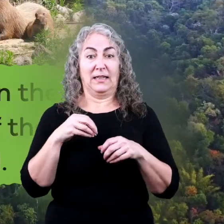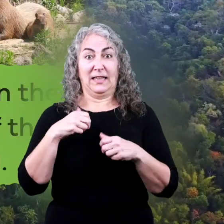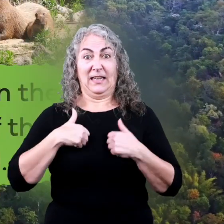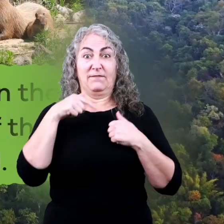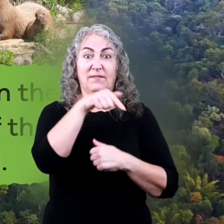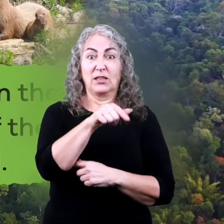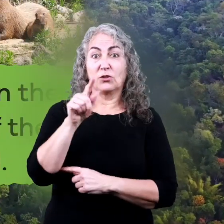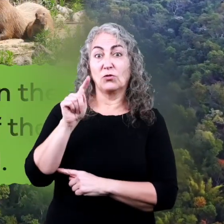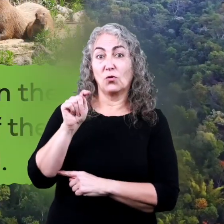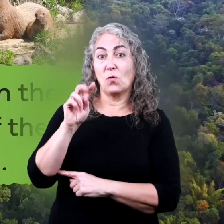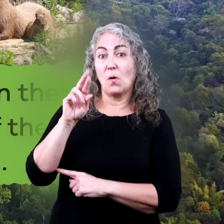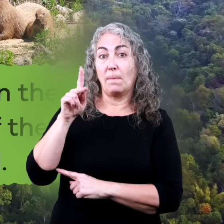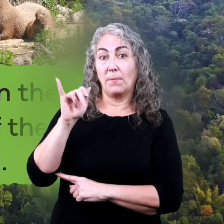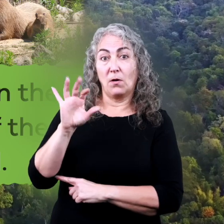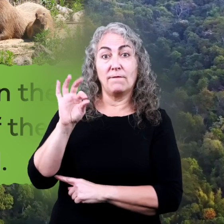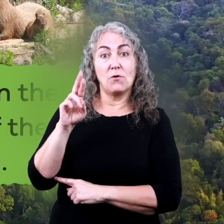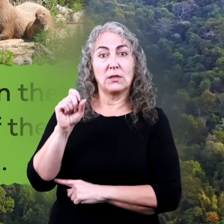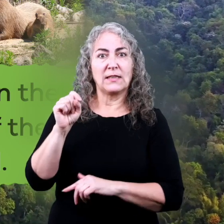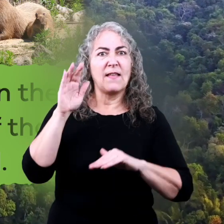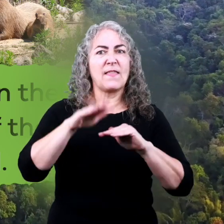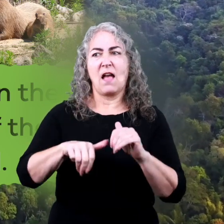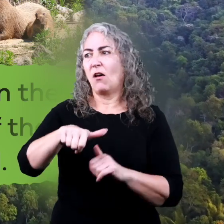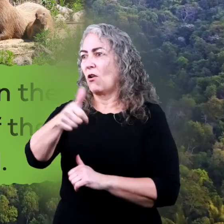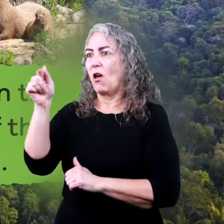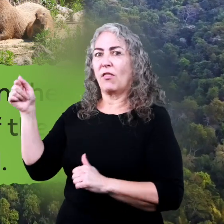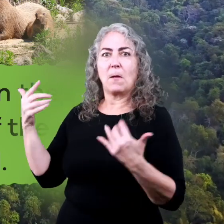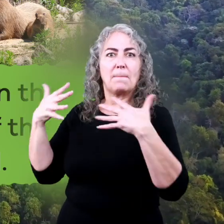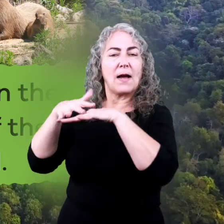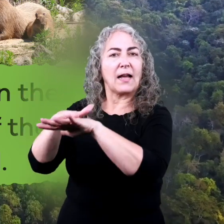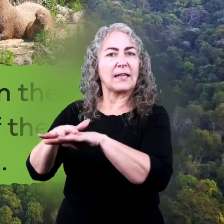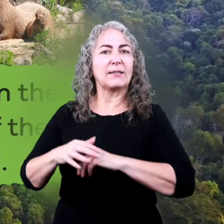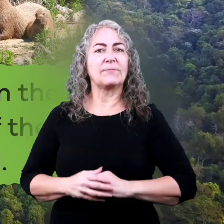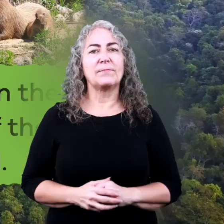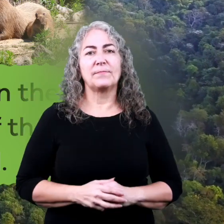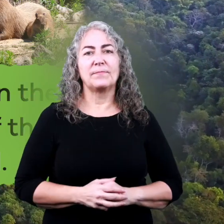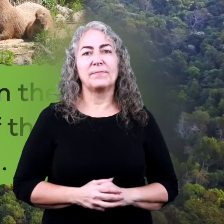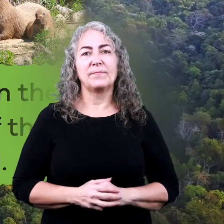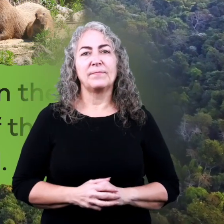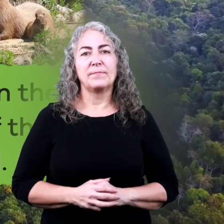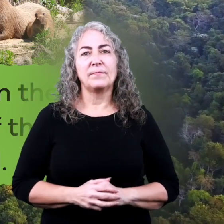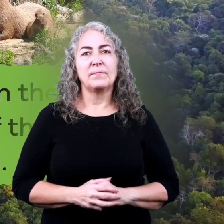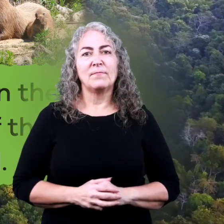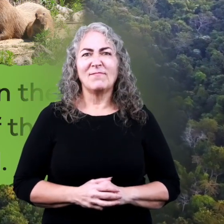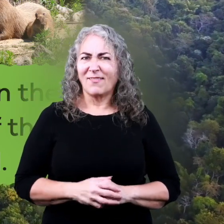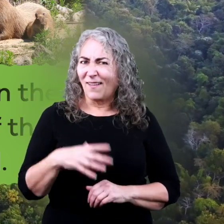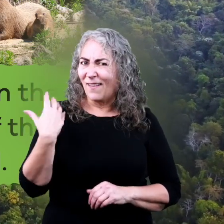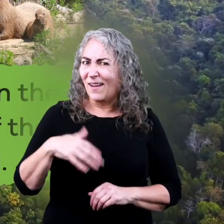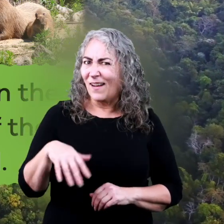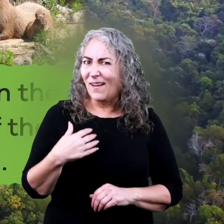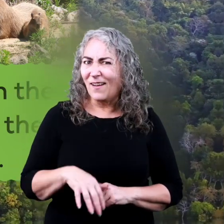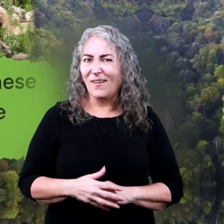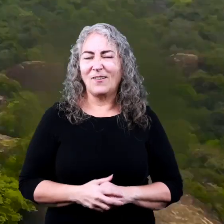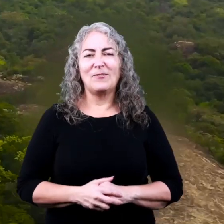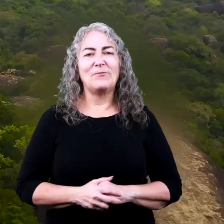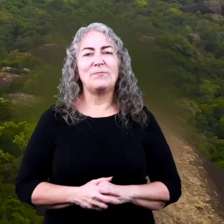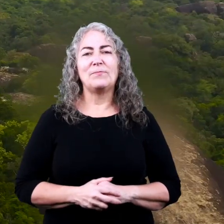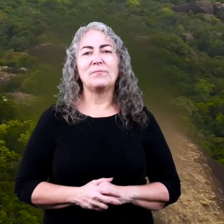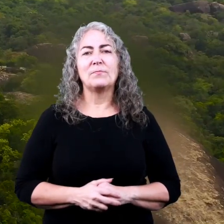living in these tropical forests than in all of the other habitats combined. Wild, right?